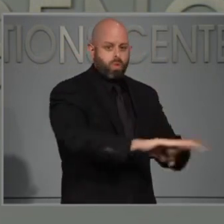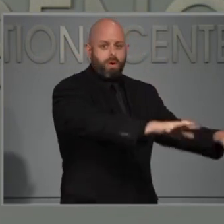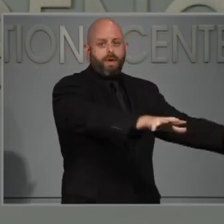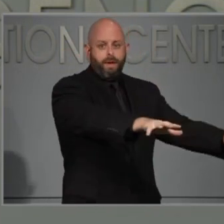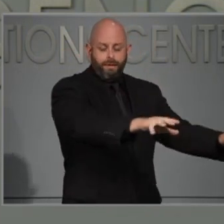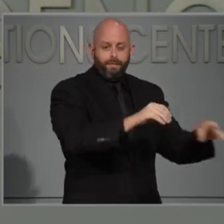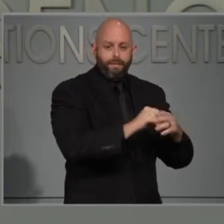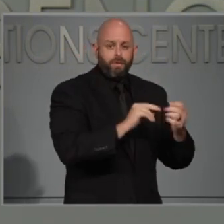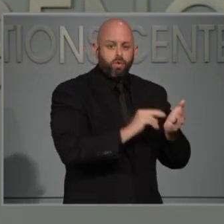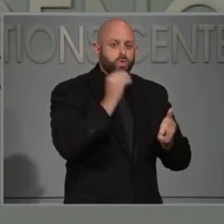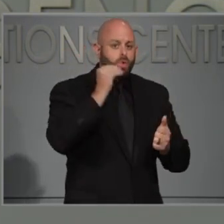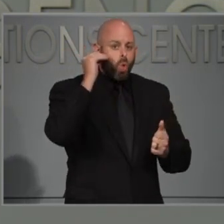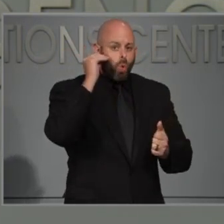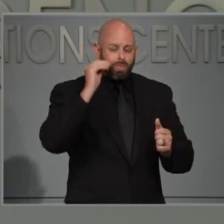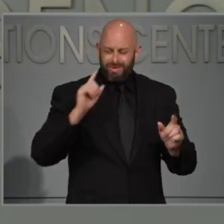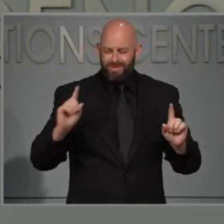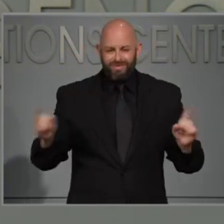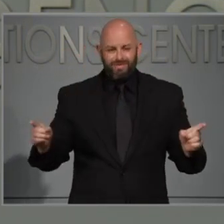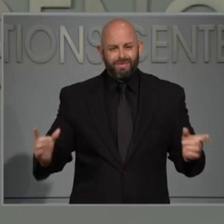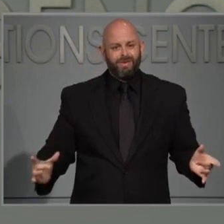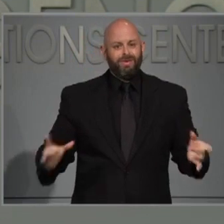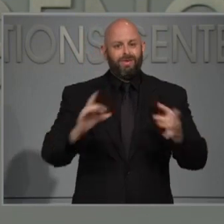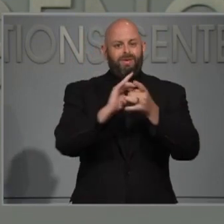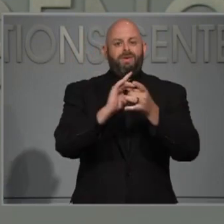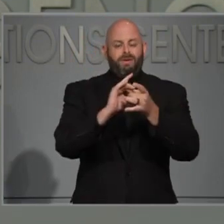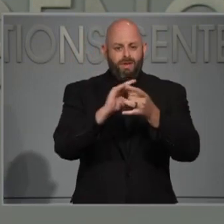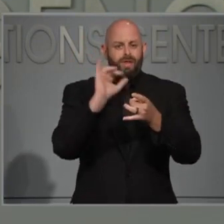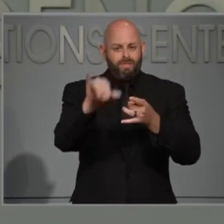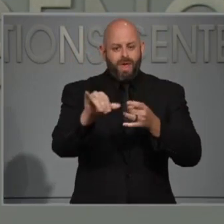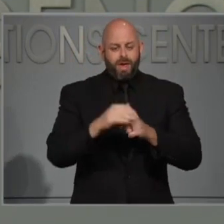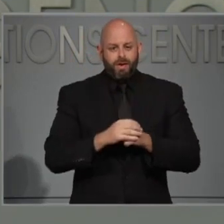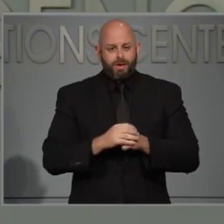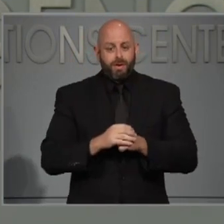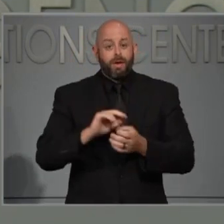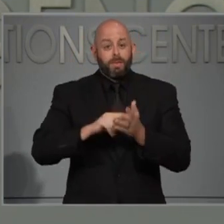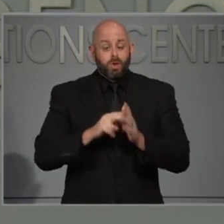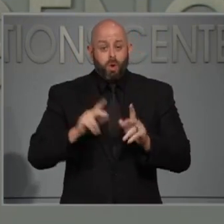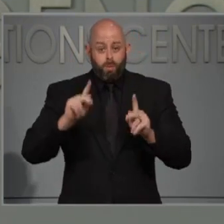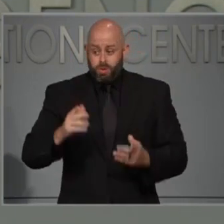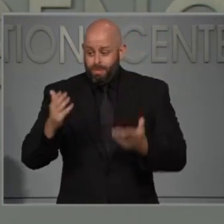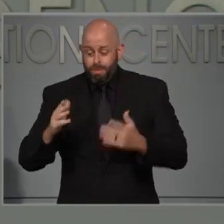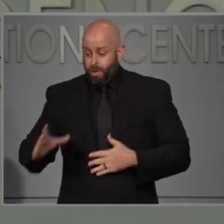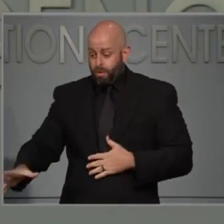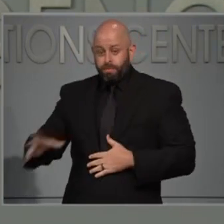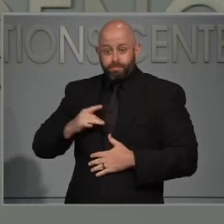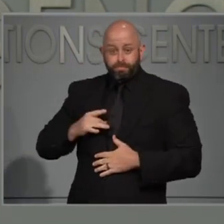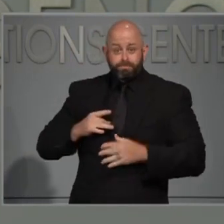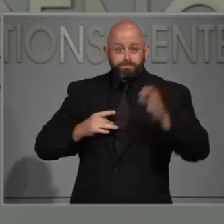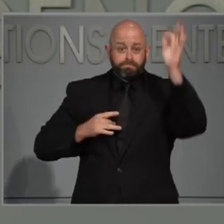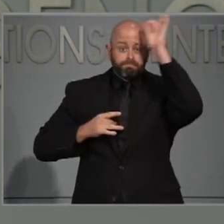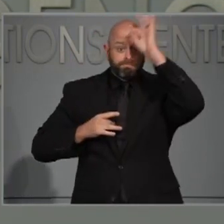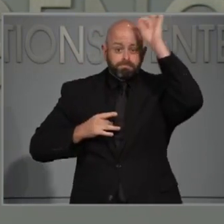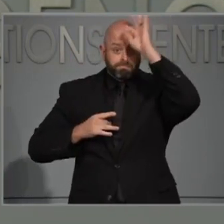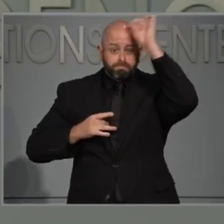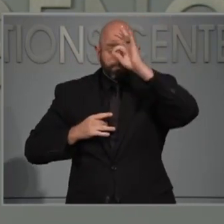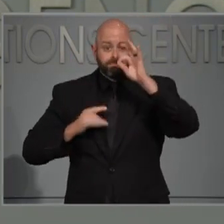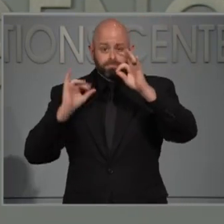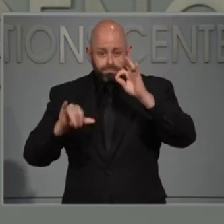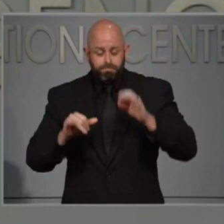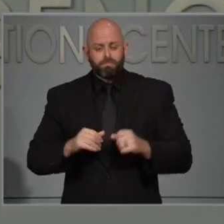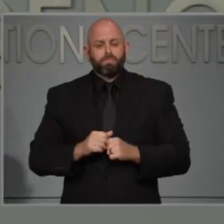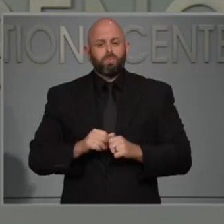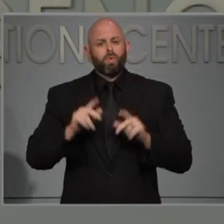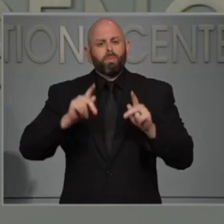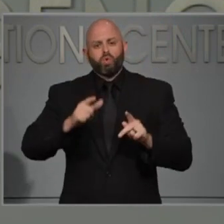have COVID-19 and not have symptoms, right? That's what's hard. So the person who's doing food service, for example, at one of those nursing homes